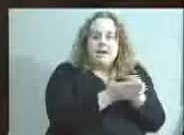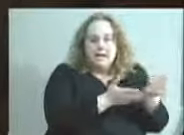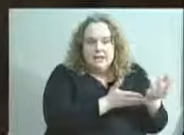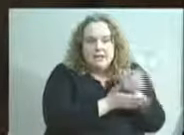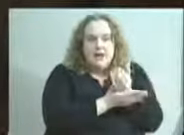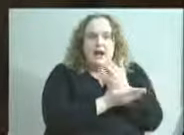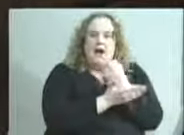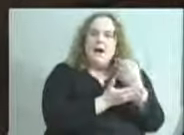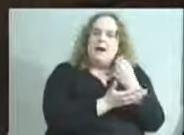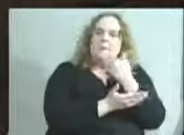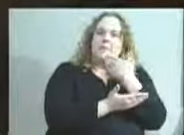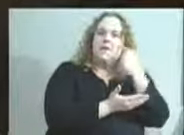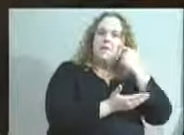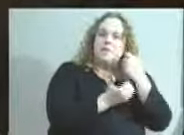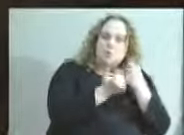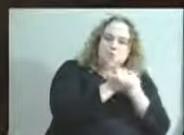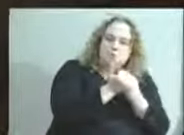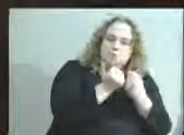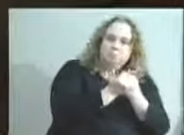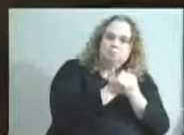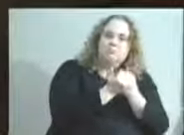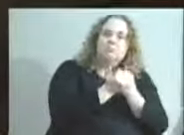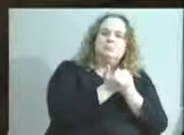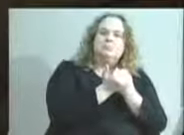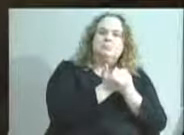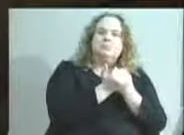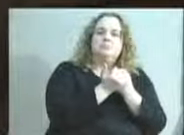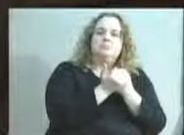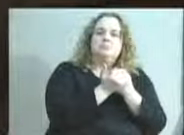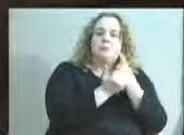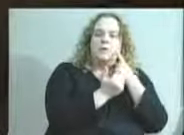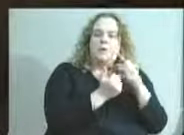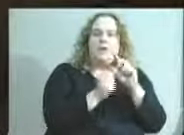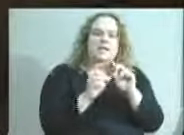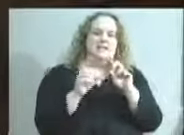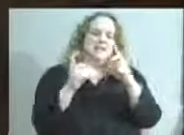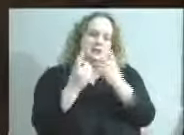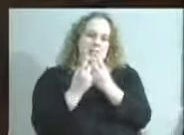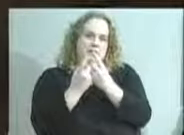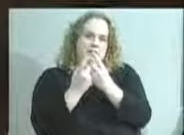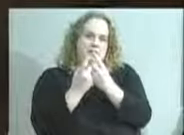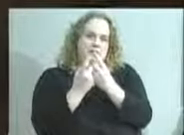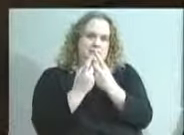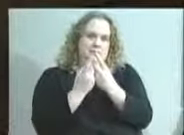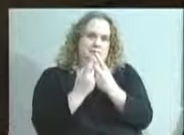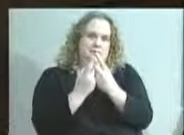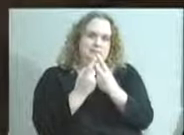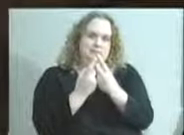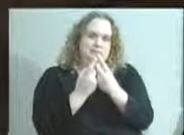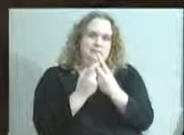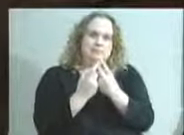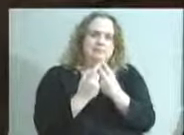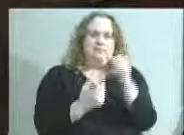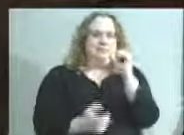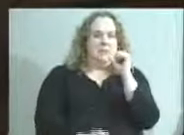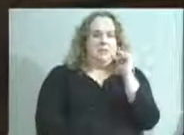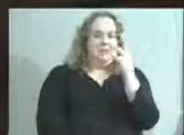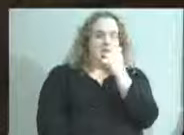initiatives of the district that require separate fundraising, but we would never anticipate that we would be on a different page.